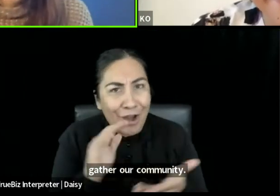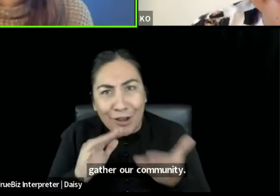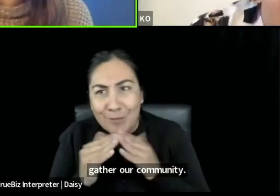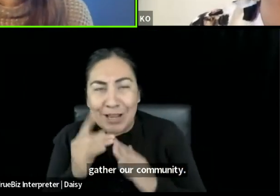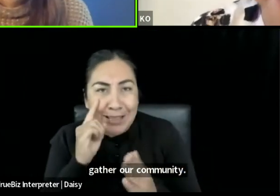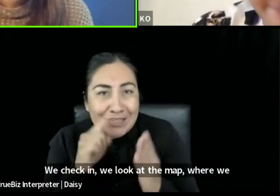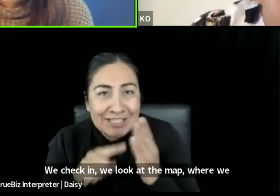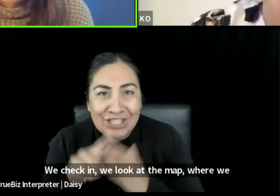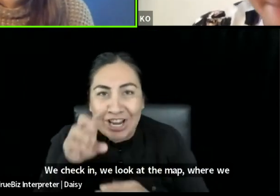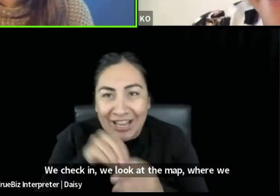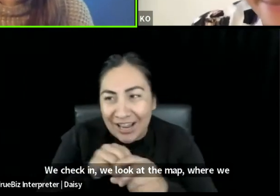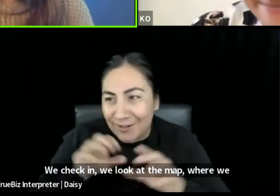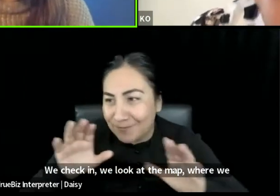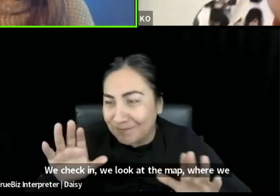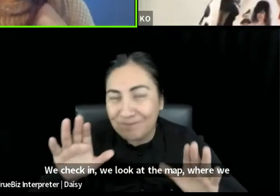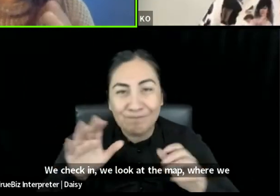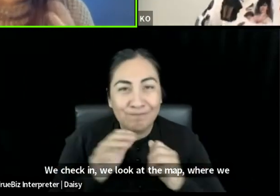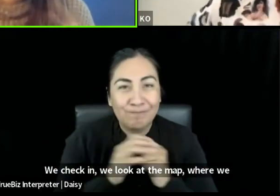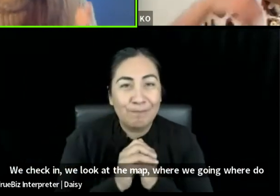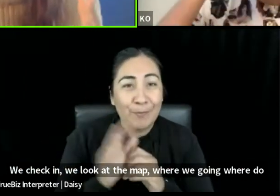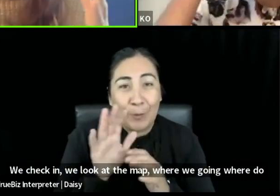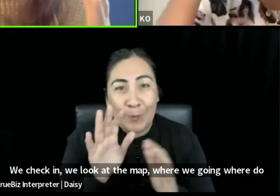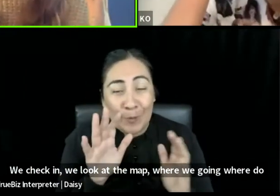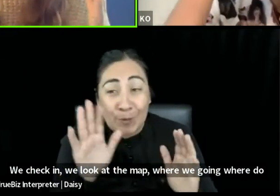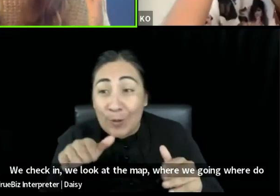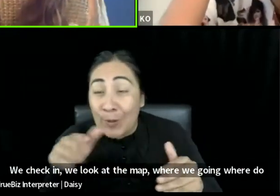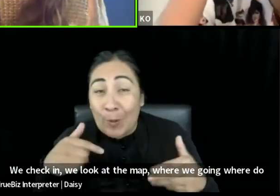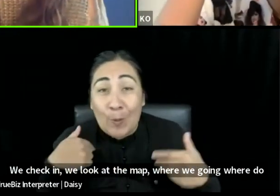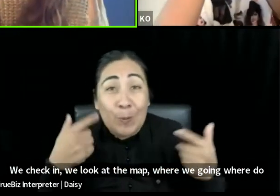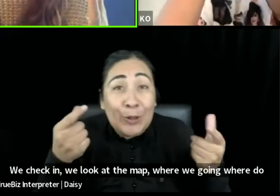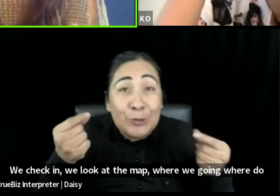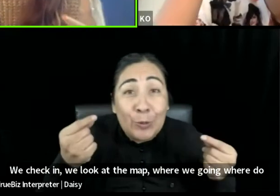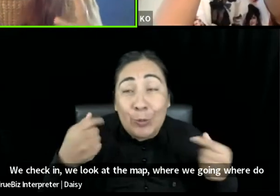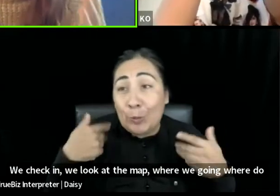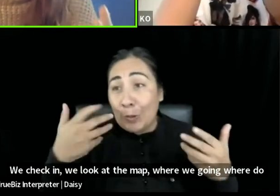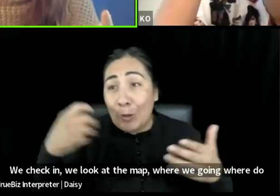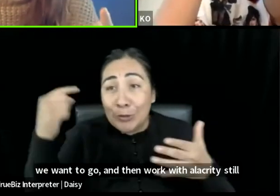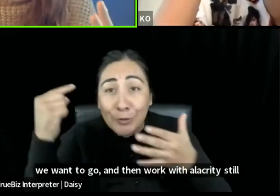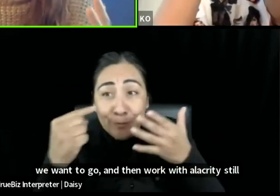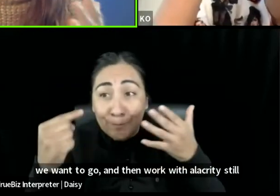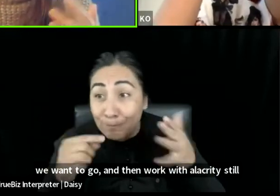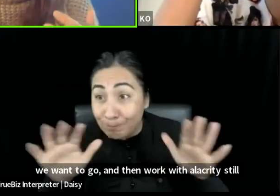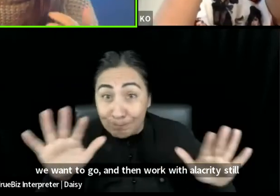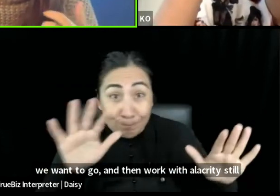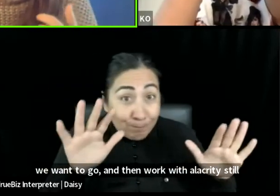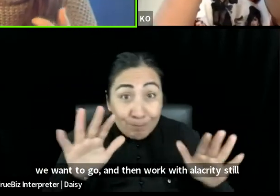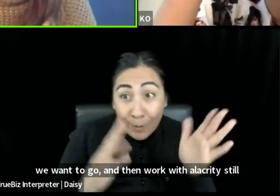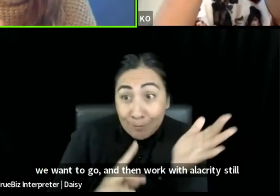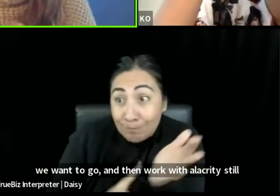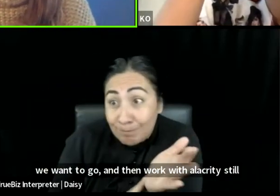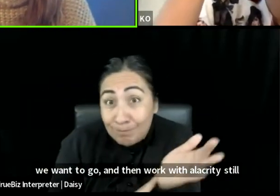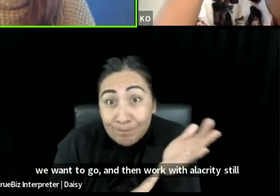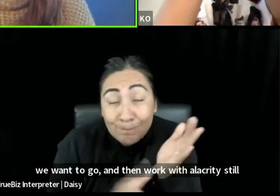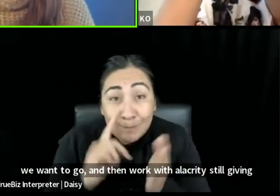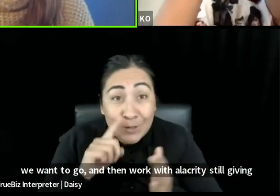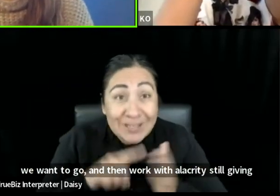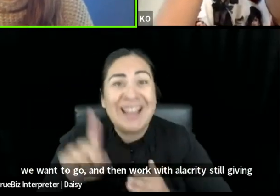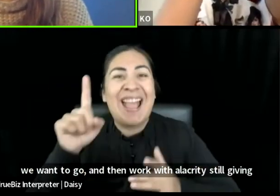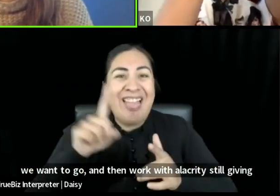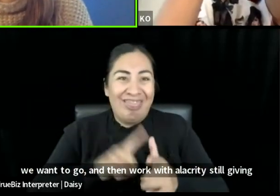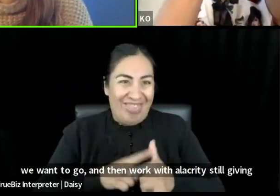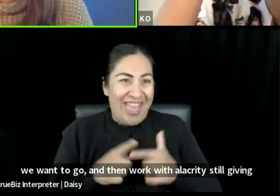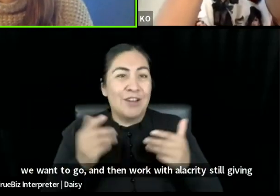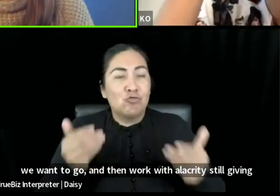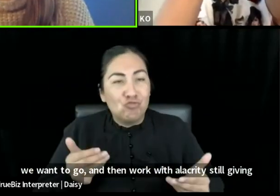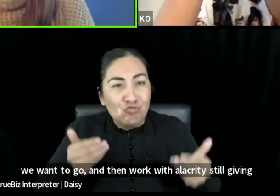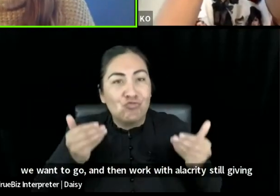we going? Where do we want to go? And then work with alacrity, still giving yourself a chance to fluctuate without speed. It's so